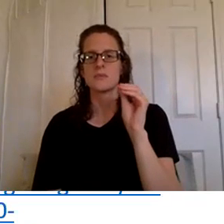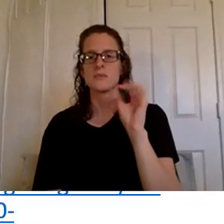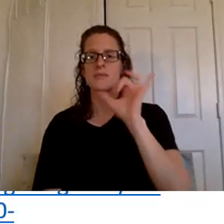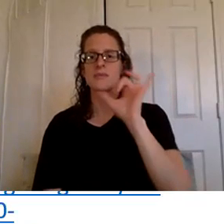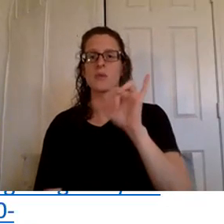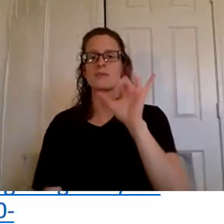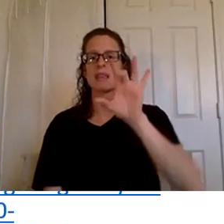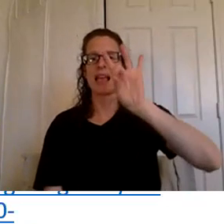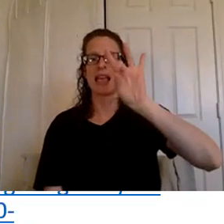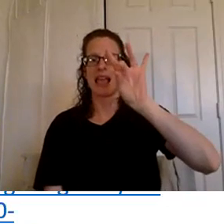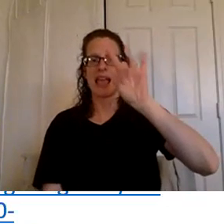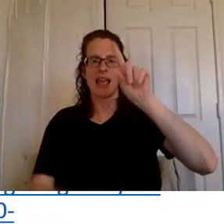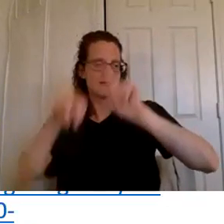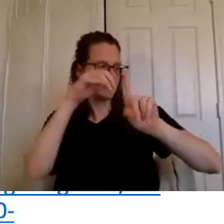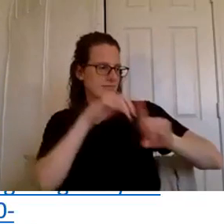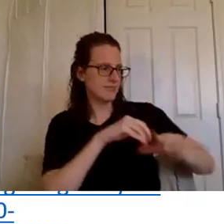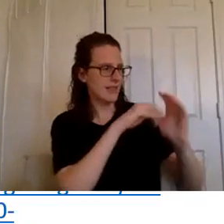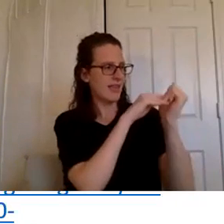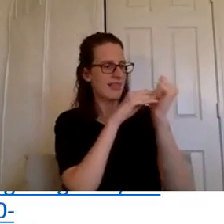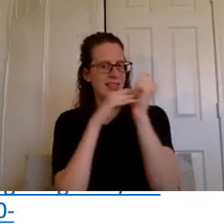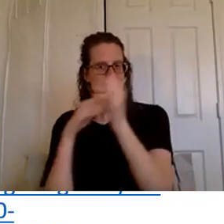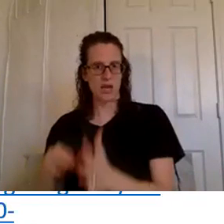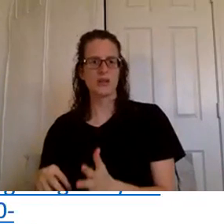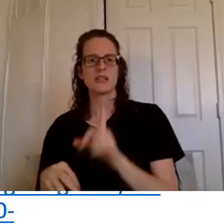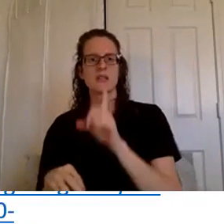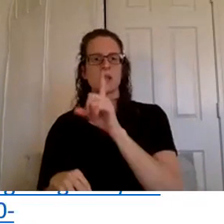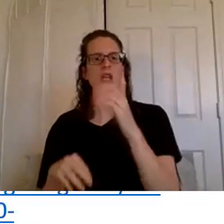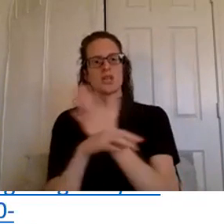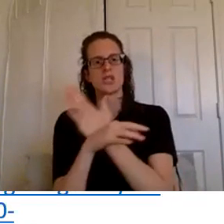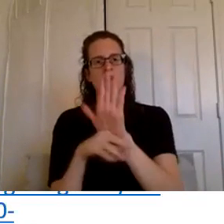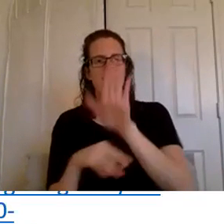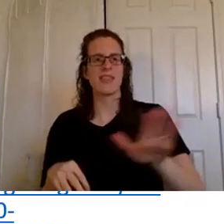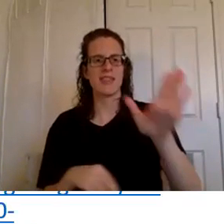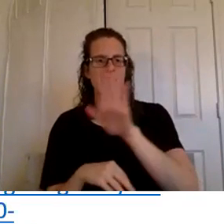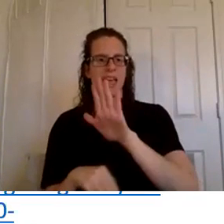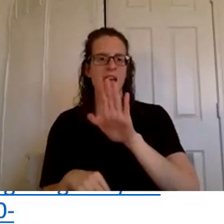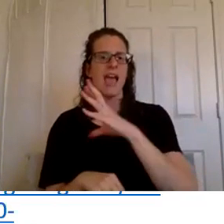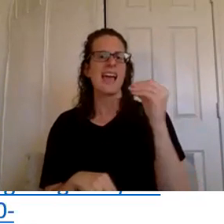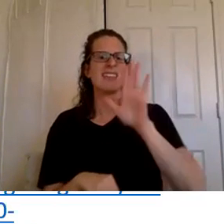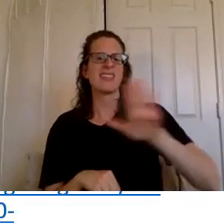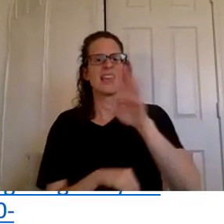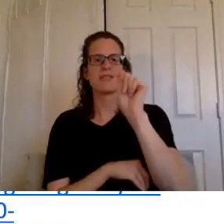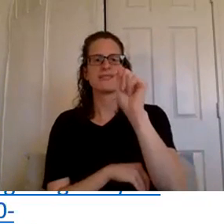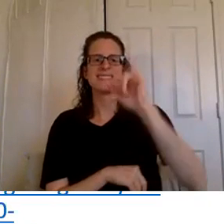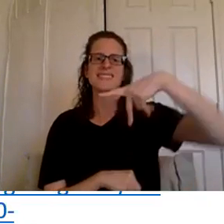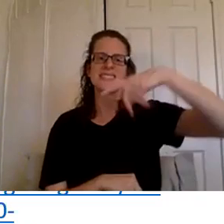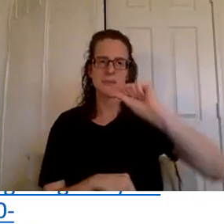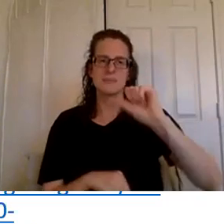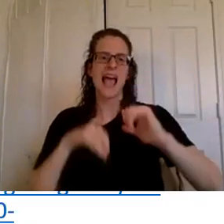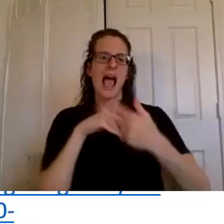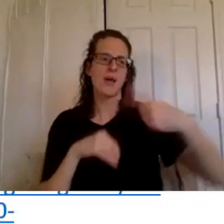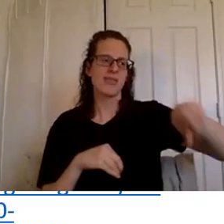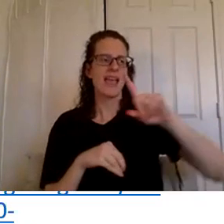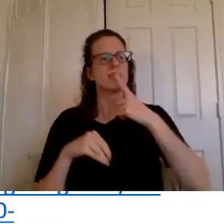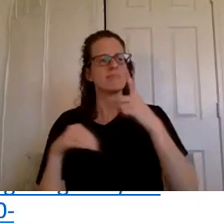share um you know how they did it their tips what worked for them so you can get some ideas from them um but